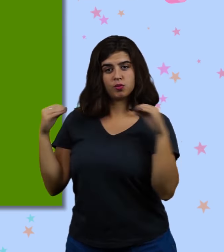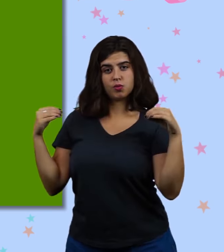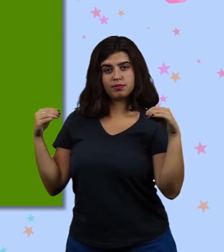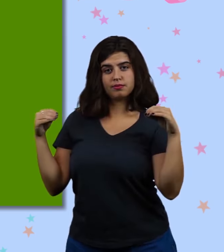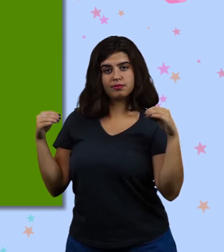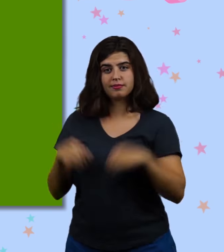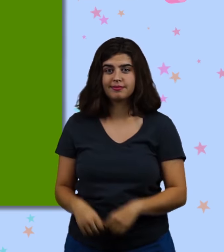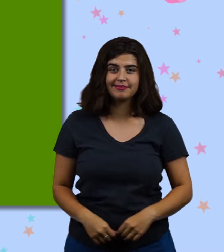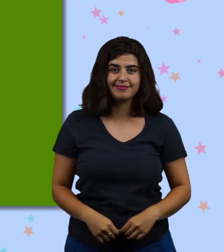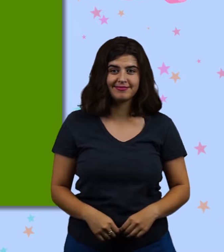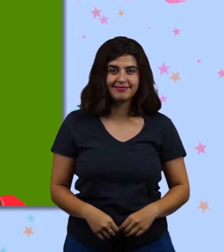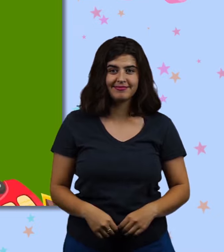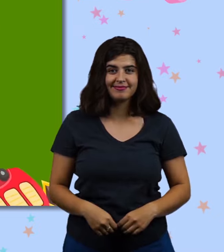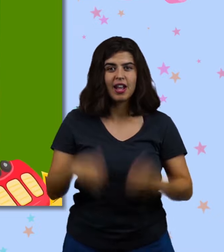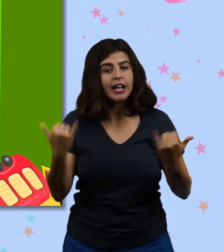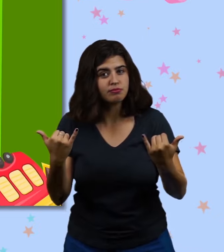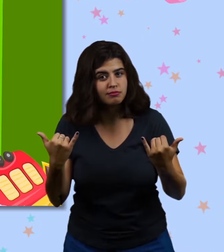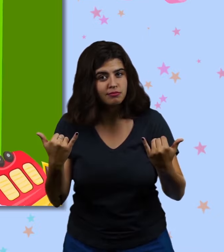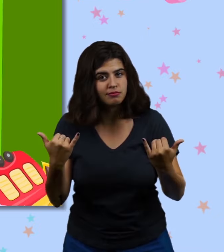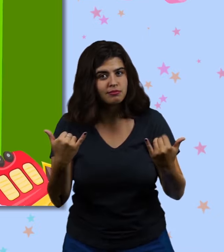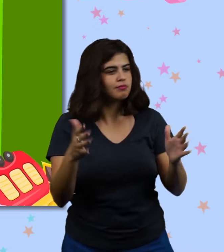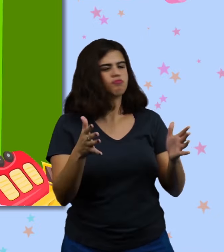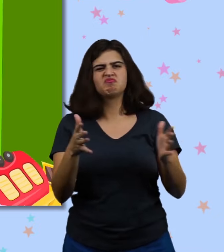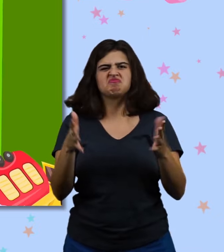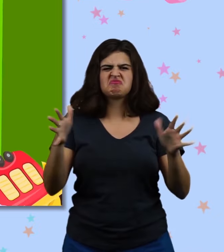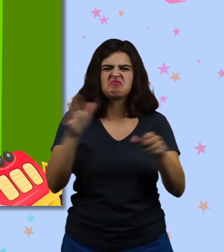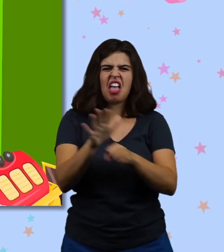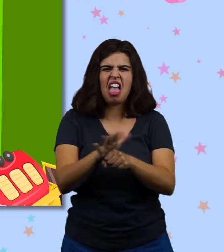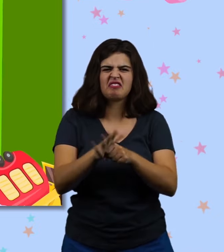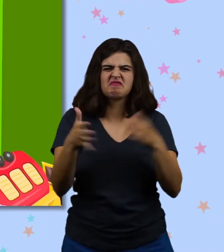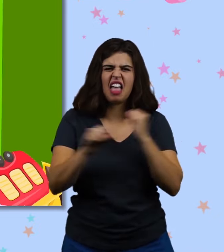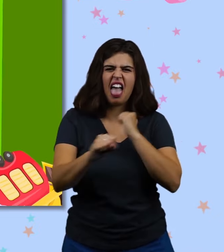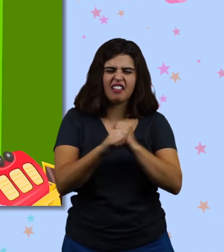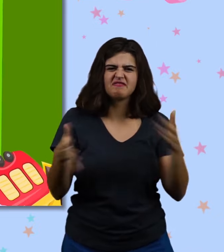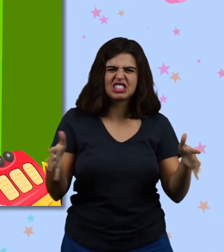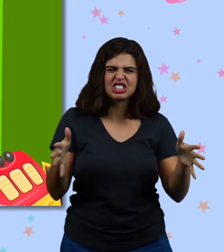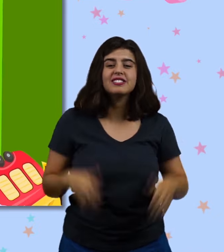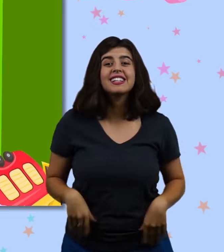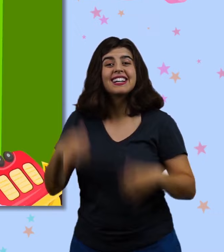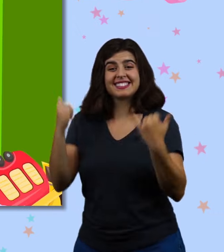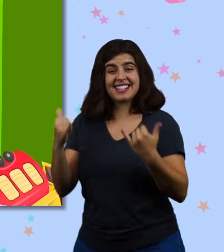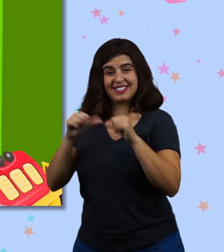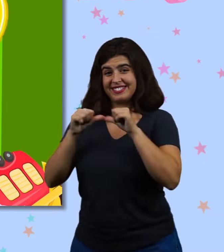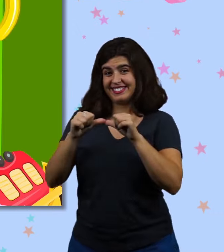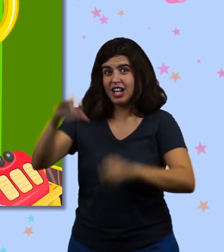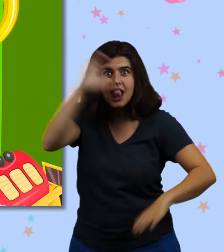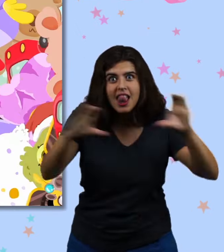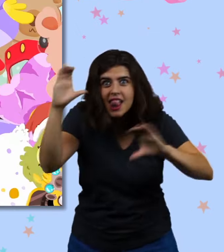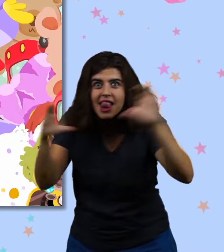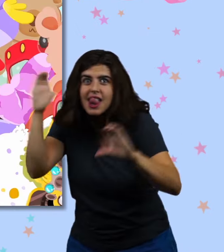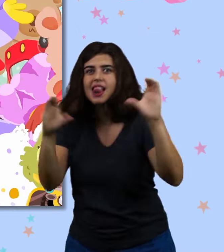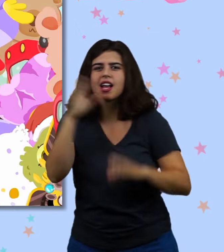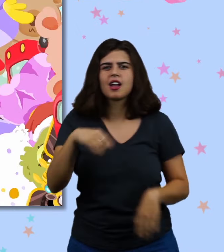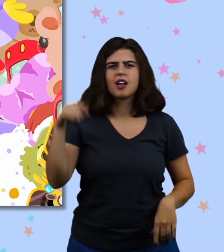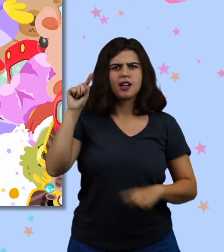Available online. A cuddly toy from another planet. Okay, okay. No more advertisements for now. Keep looking,